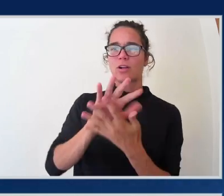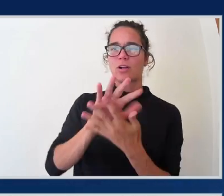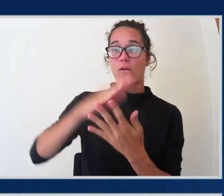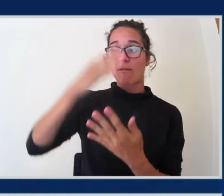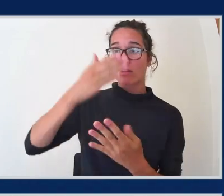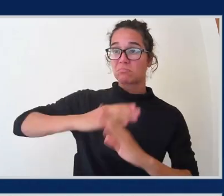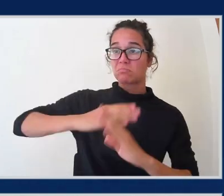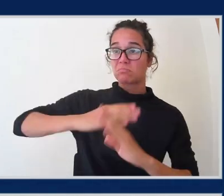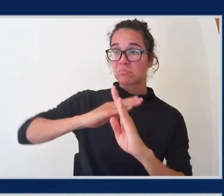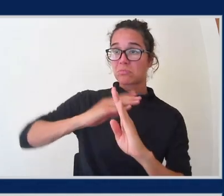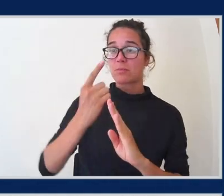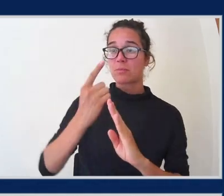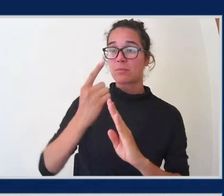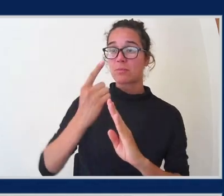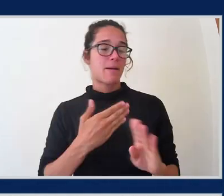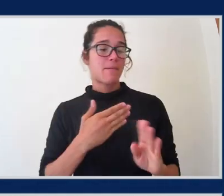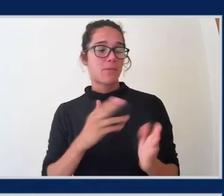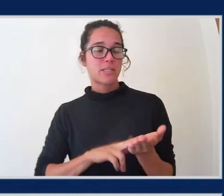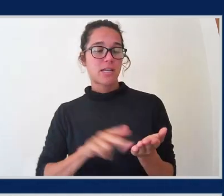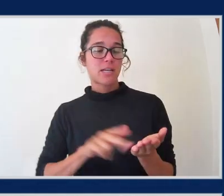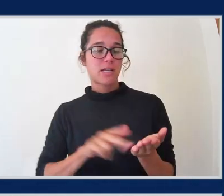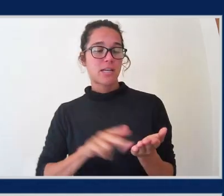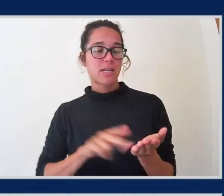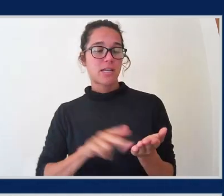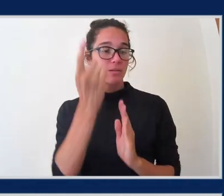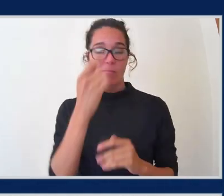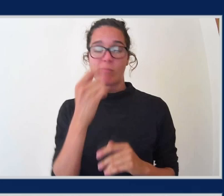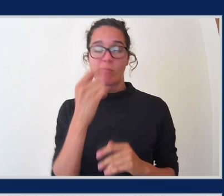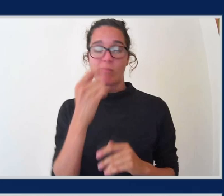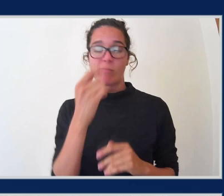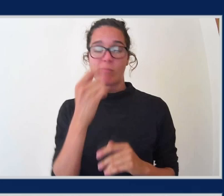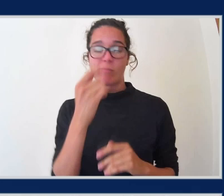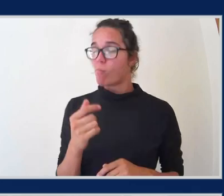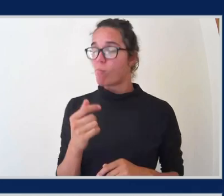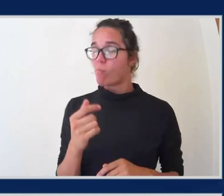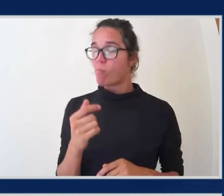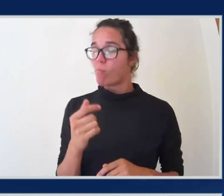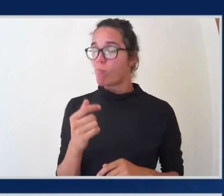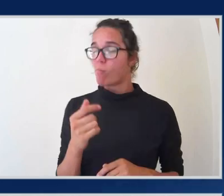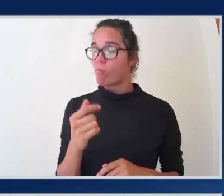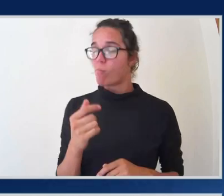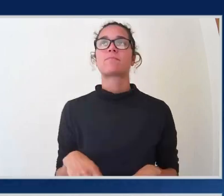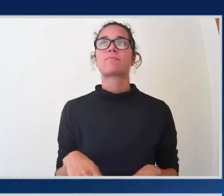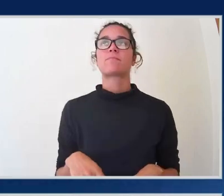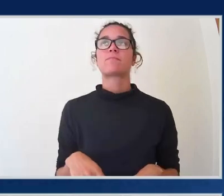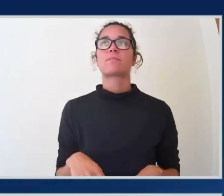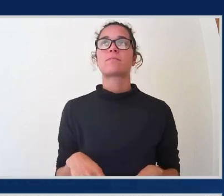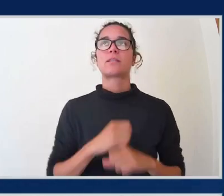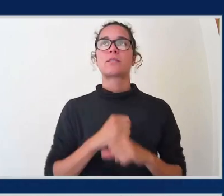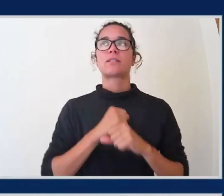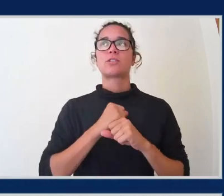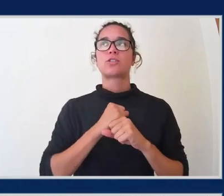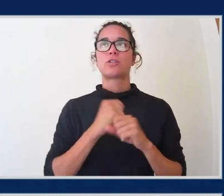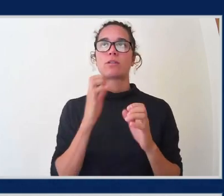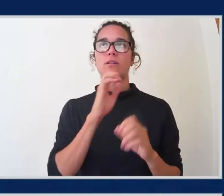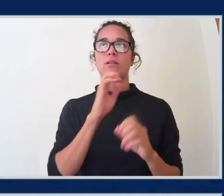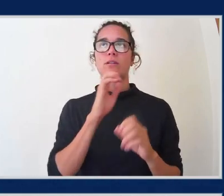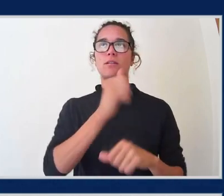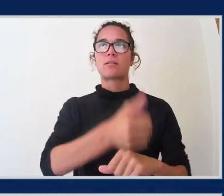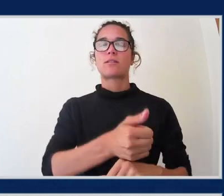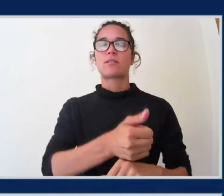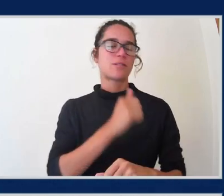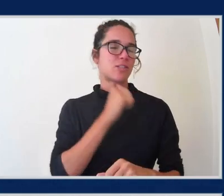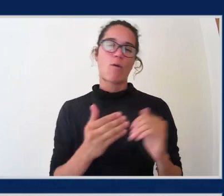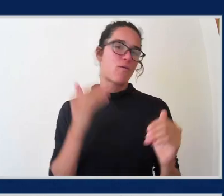generator. Yep. Yep. A security administrator wants to implement, by the way, don't overthink the questions like we're doing right now. That's a tip for you. A